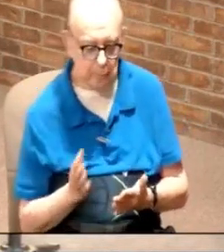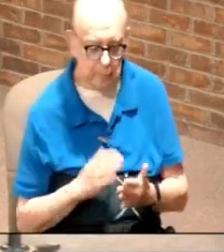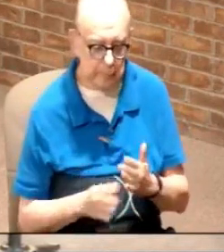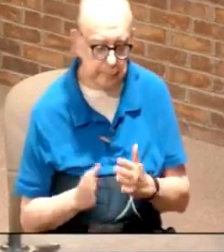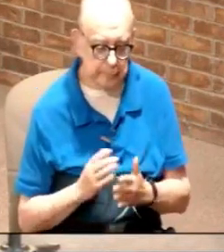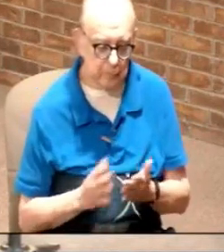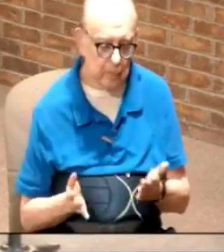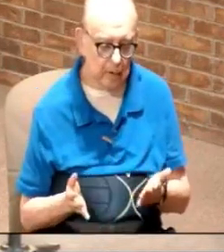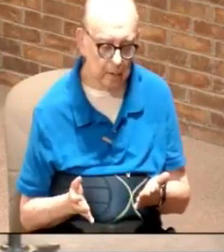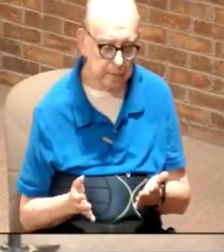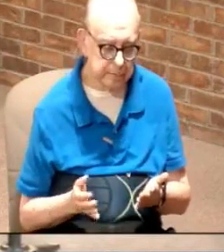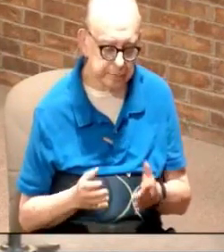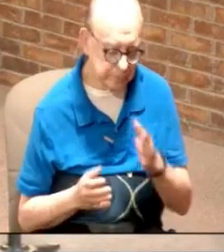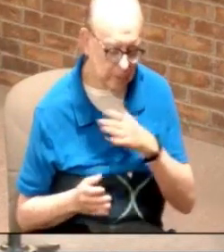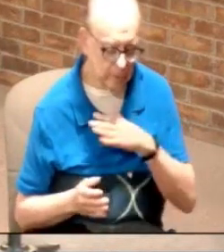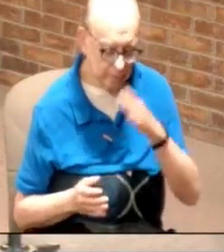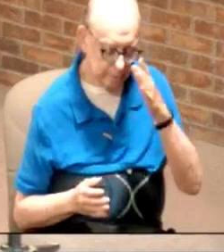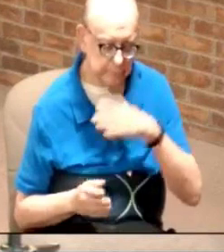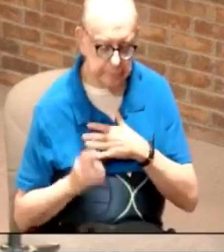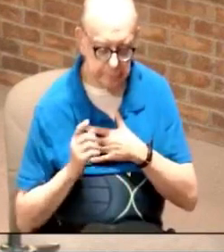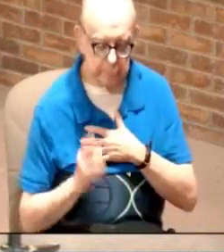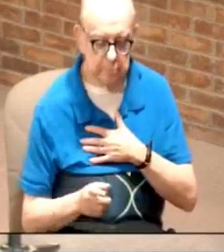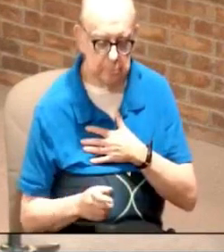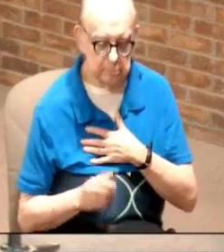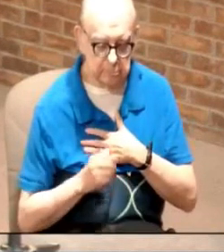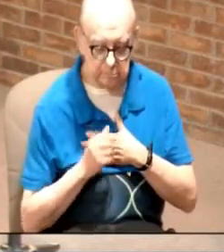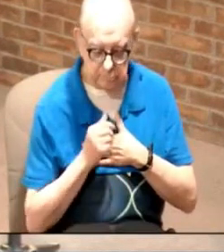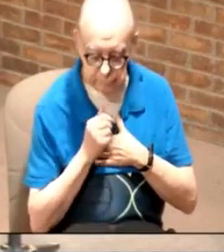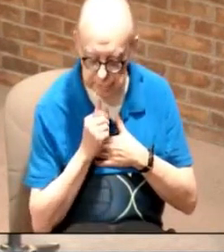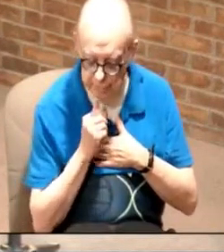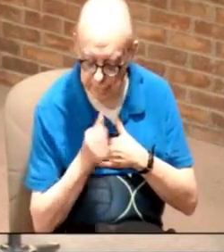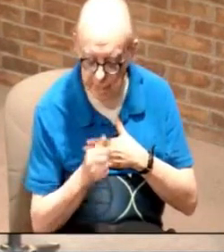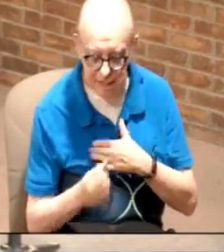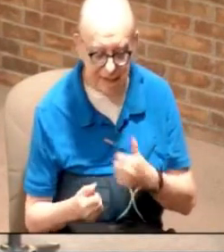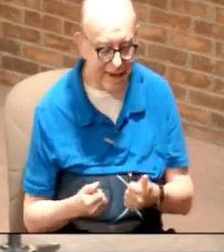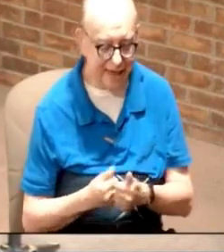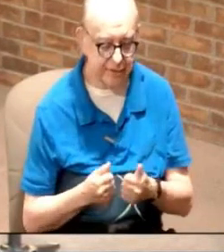basics is this ladies and gentlemen you are not an accident